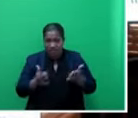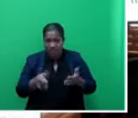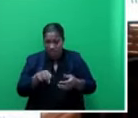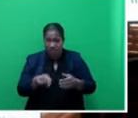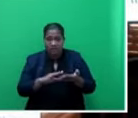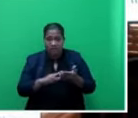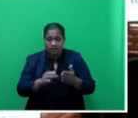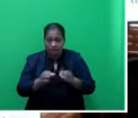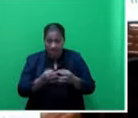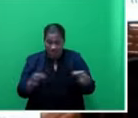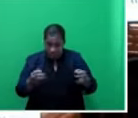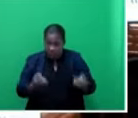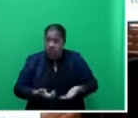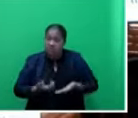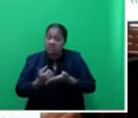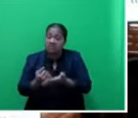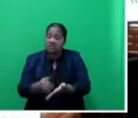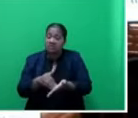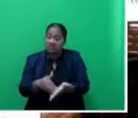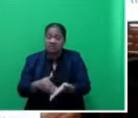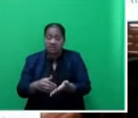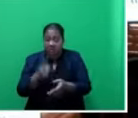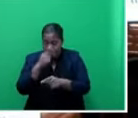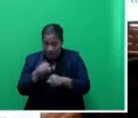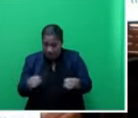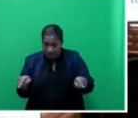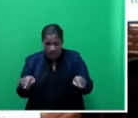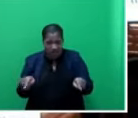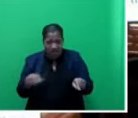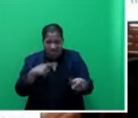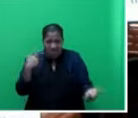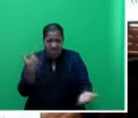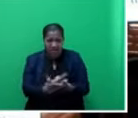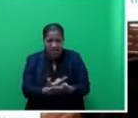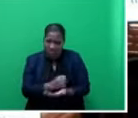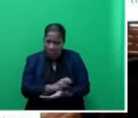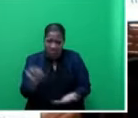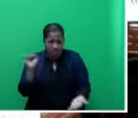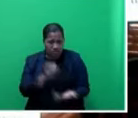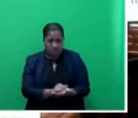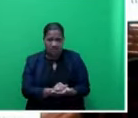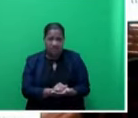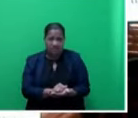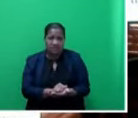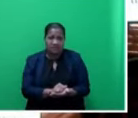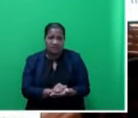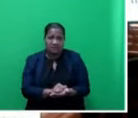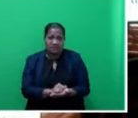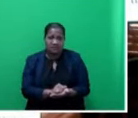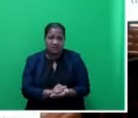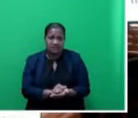rural communities is an outright lie. That is not correct, Mr. Speaker, sir. Let me say,